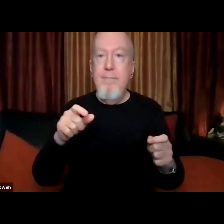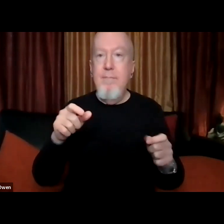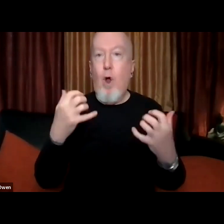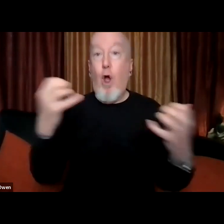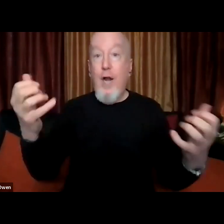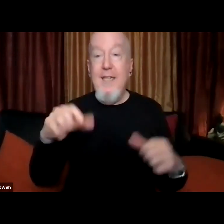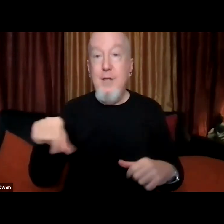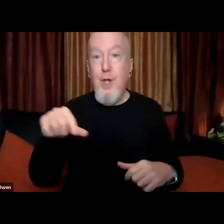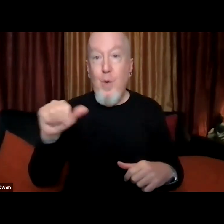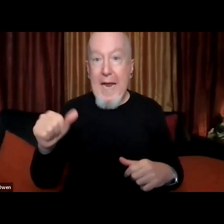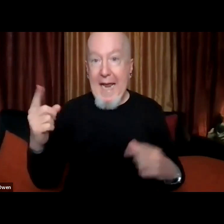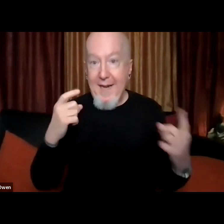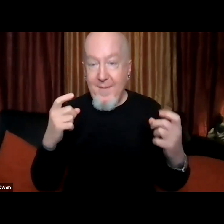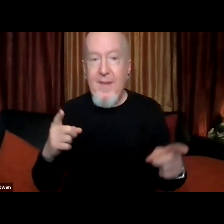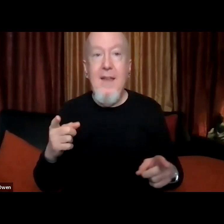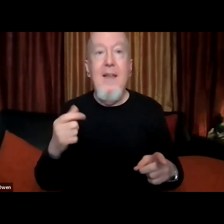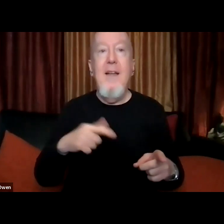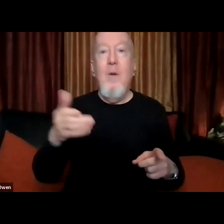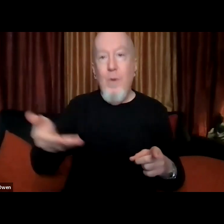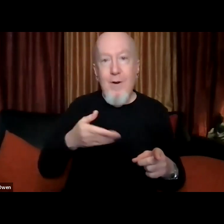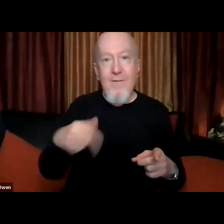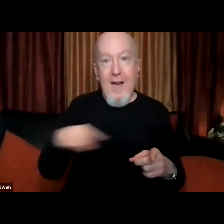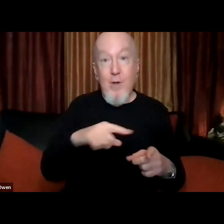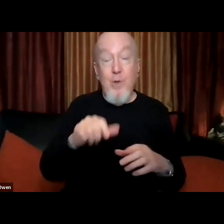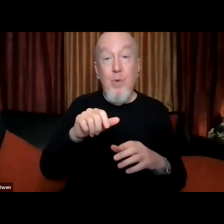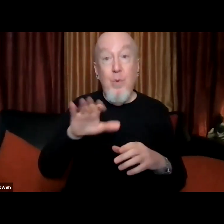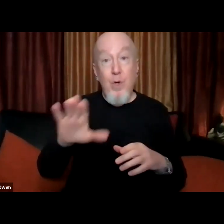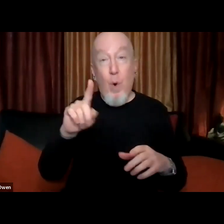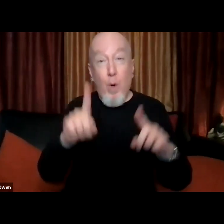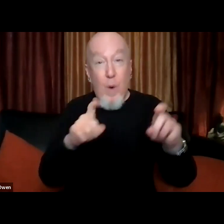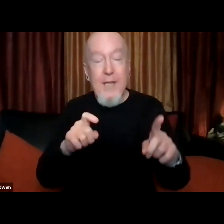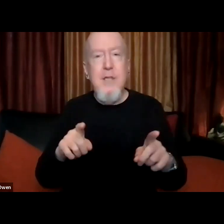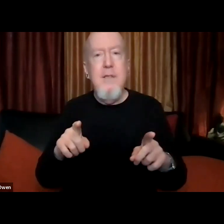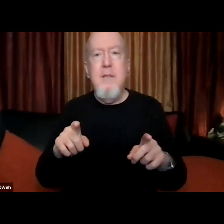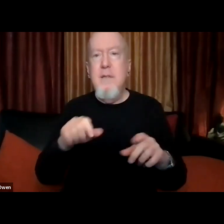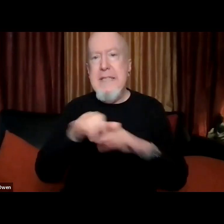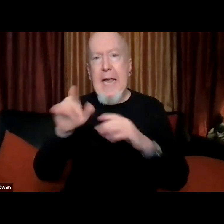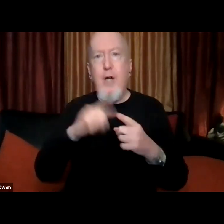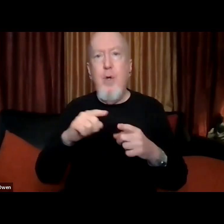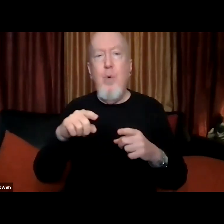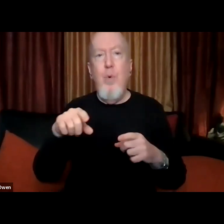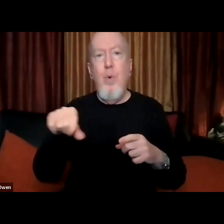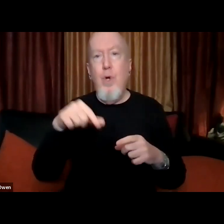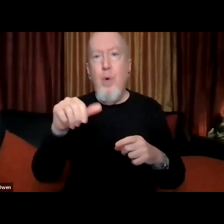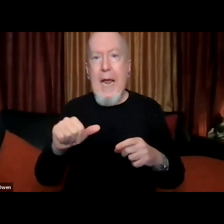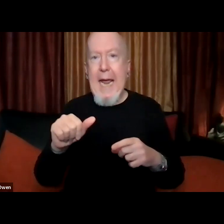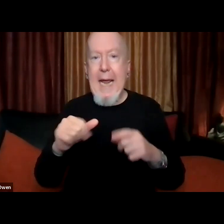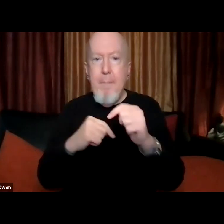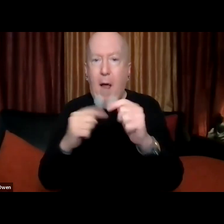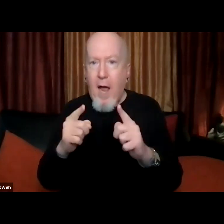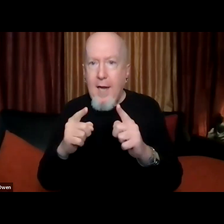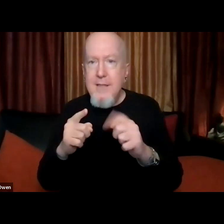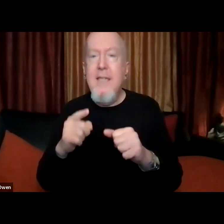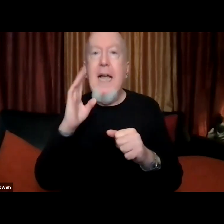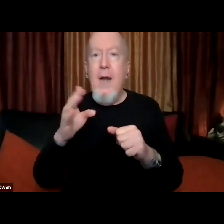reminder we invite you to submit your questions in the q a box at any time and they will be queued up for our